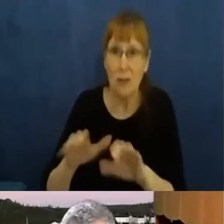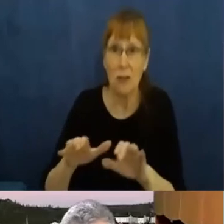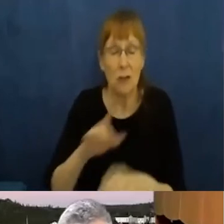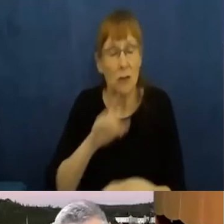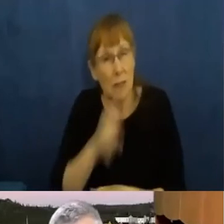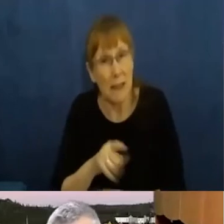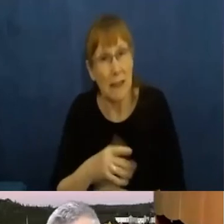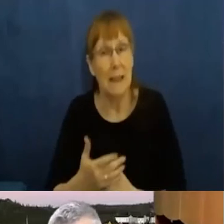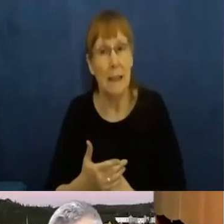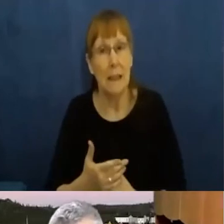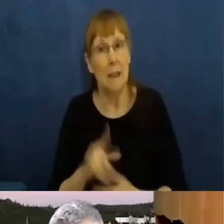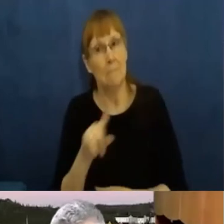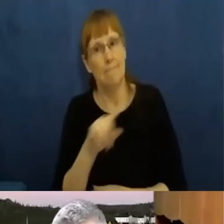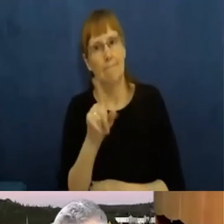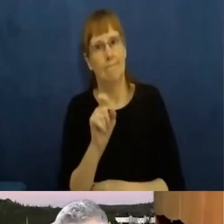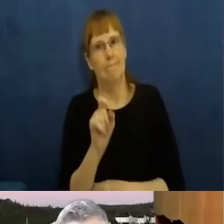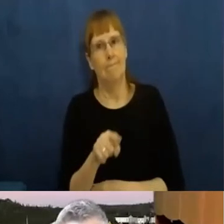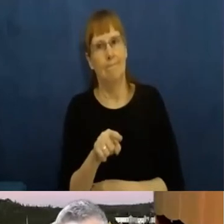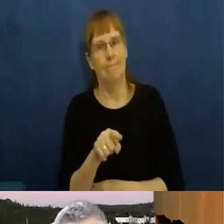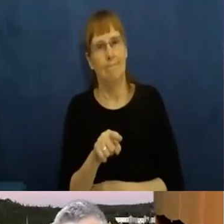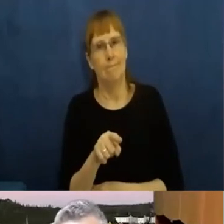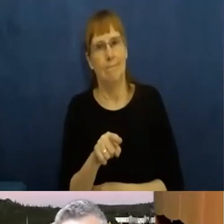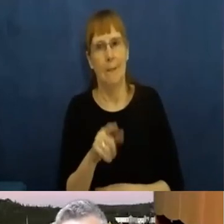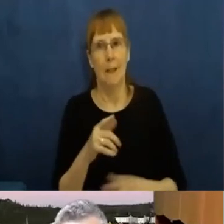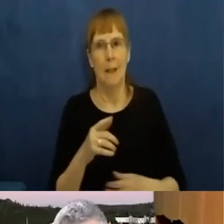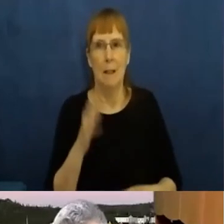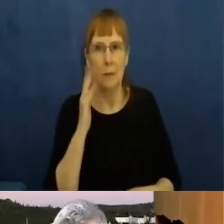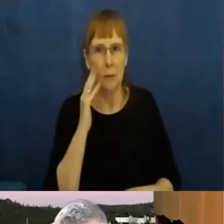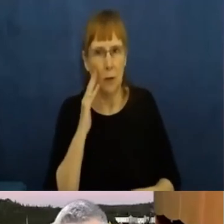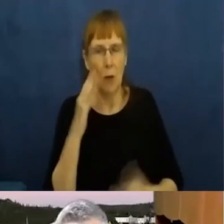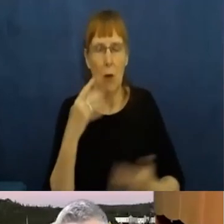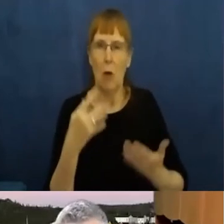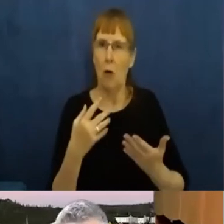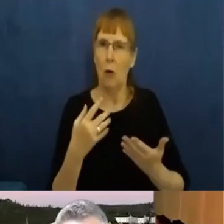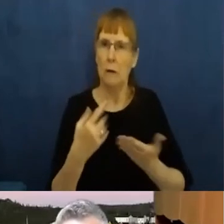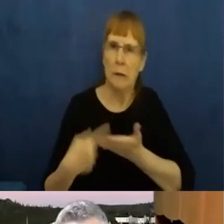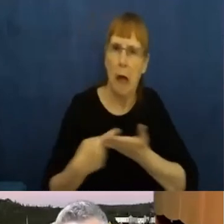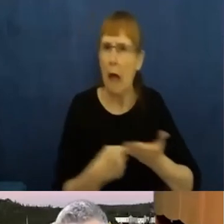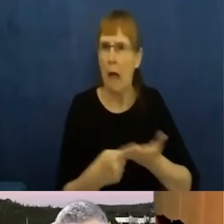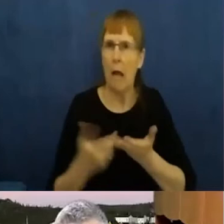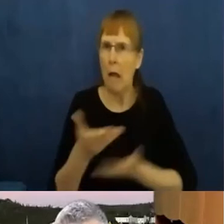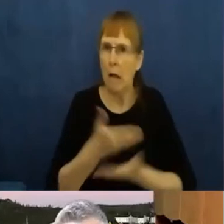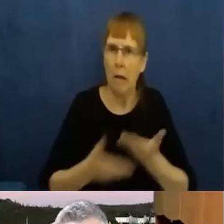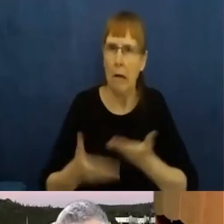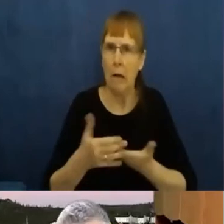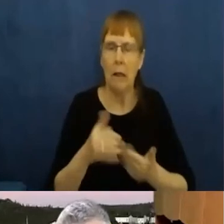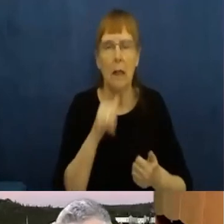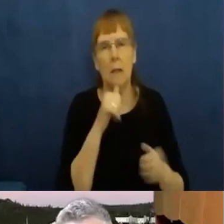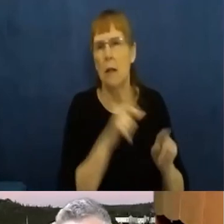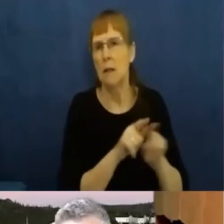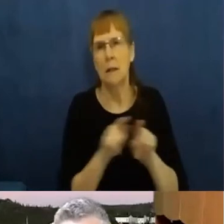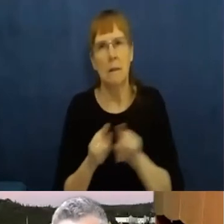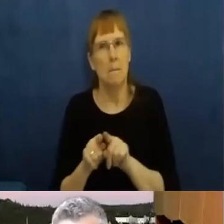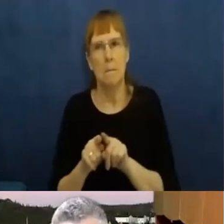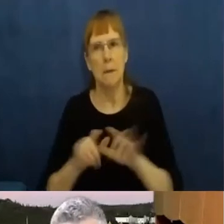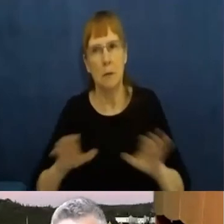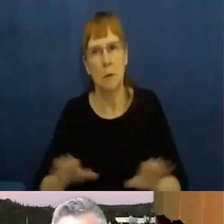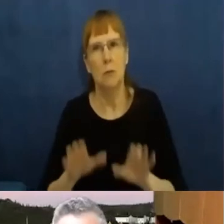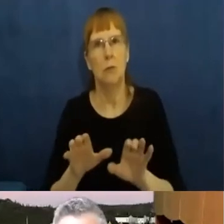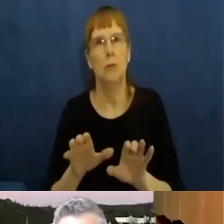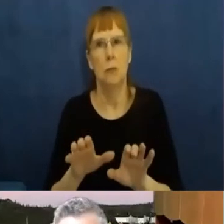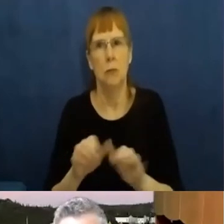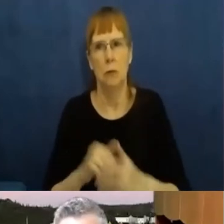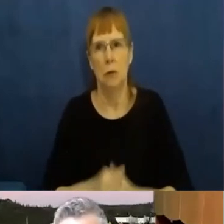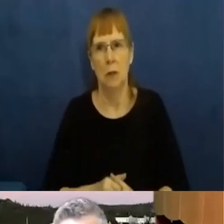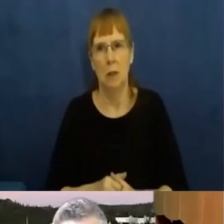differentiating between convening dialogues and, and all of the safe space that's created is, is